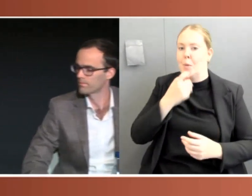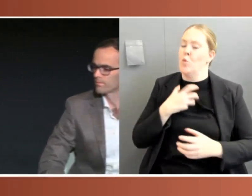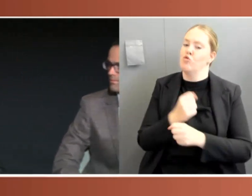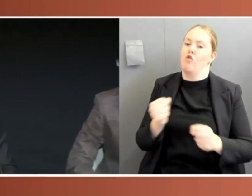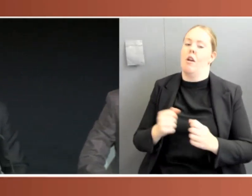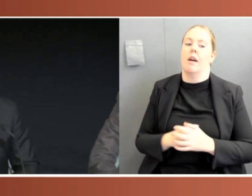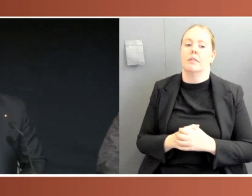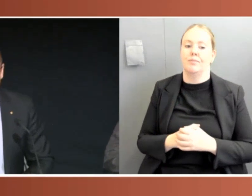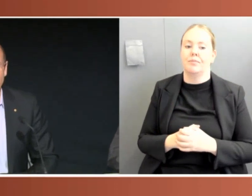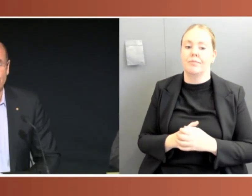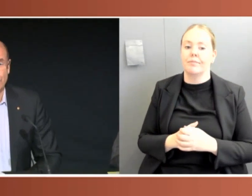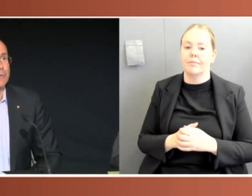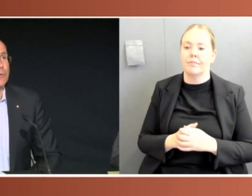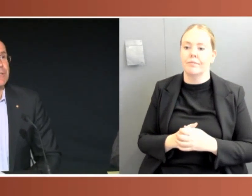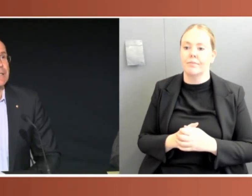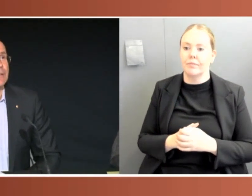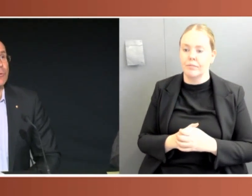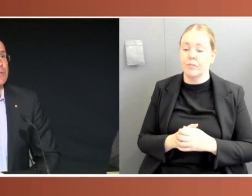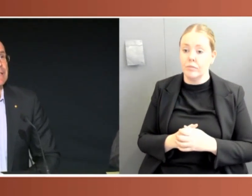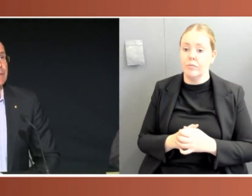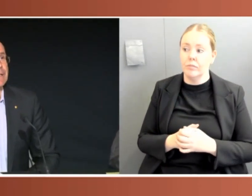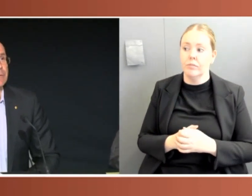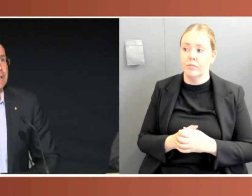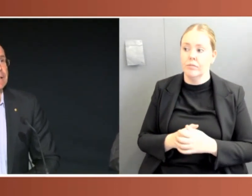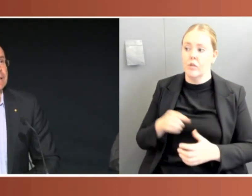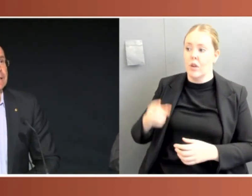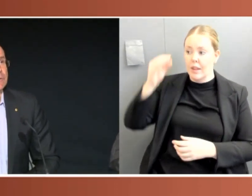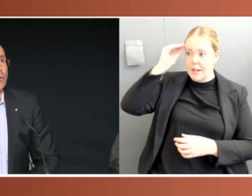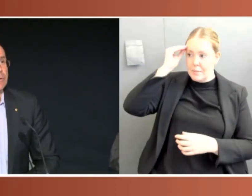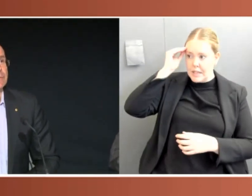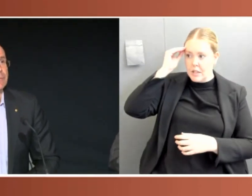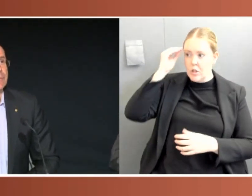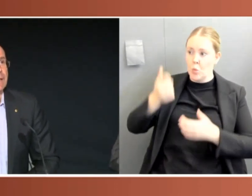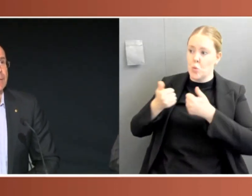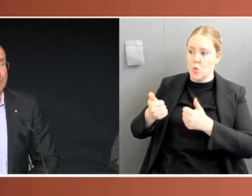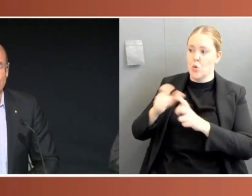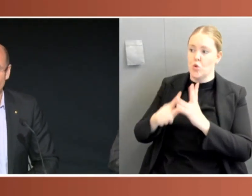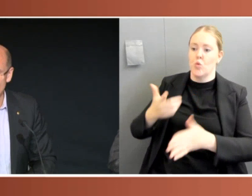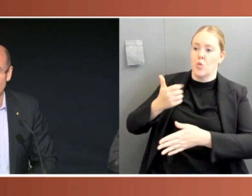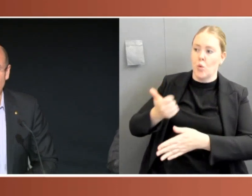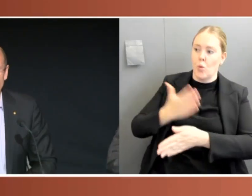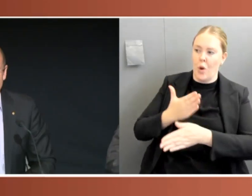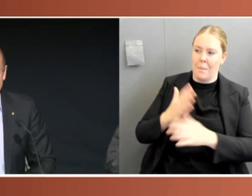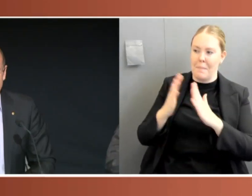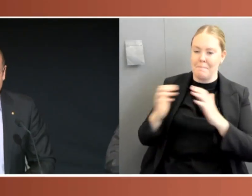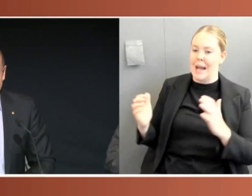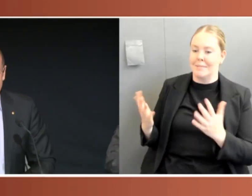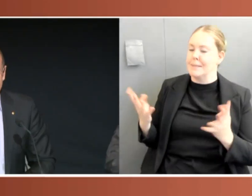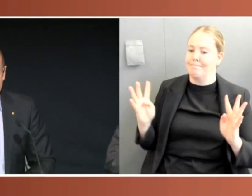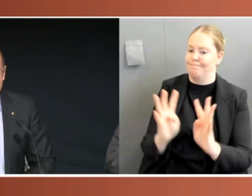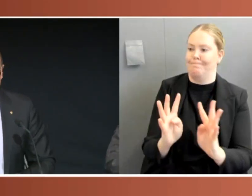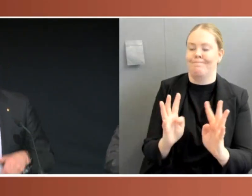and valuable work, but the fact that Parliament was often not sitting or not sitting effectively told. Because, of course, as we know, these